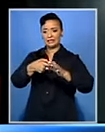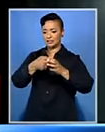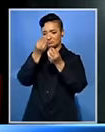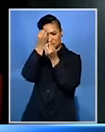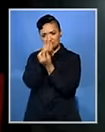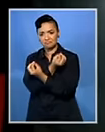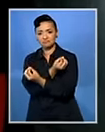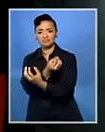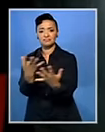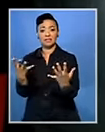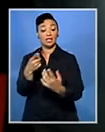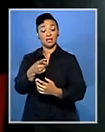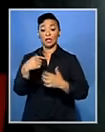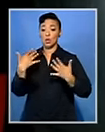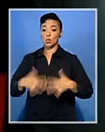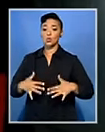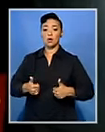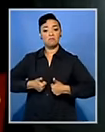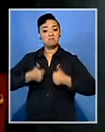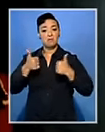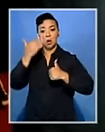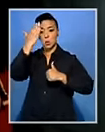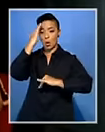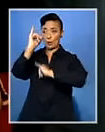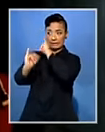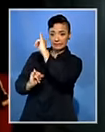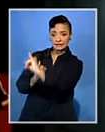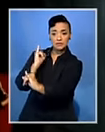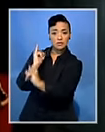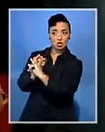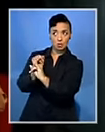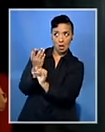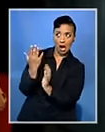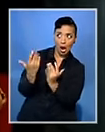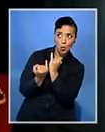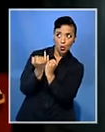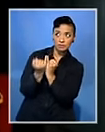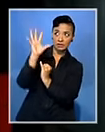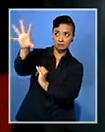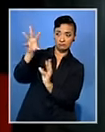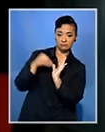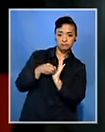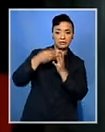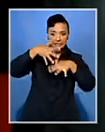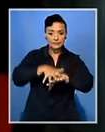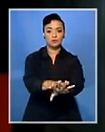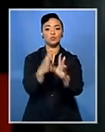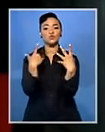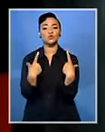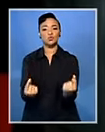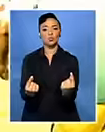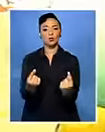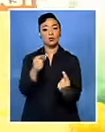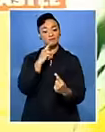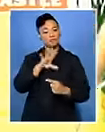He was a great researcher, he was one that followed the best international trends and he adapted to our needs. always adapted whatever he learned to South